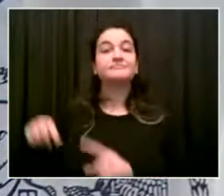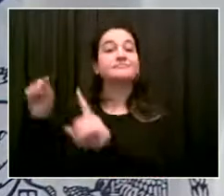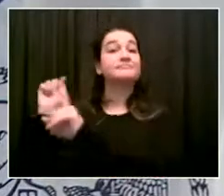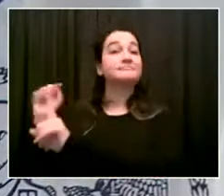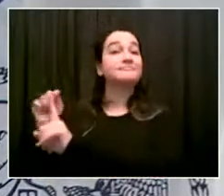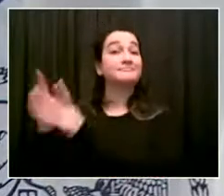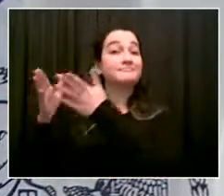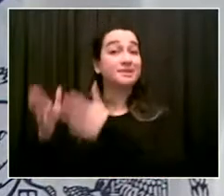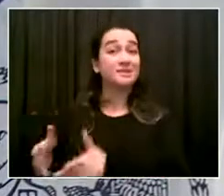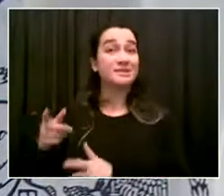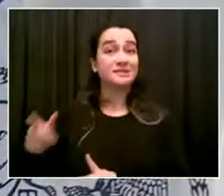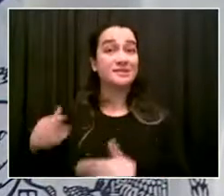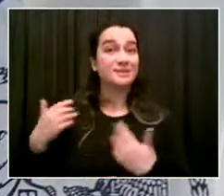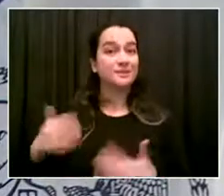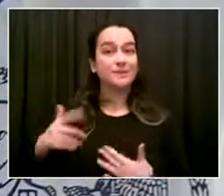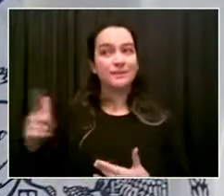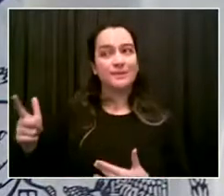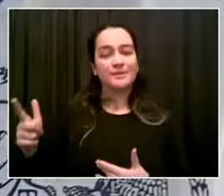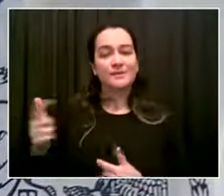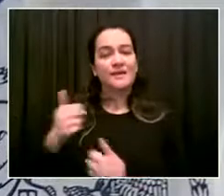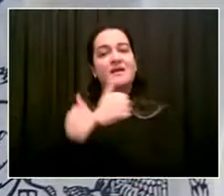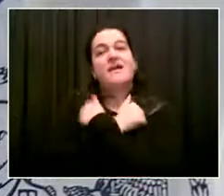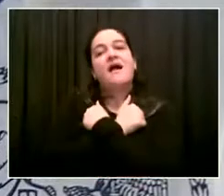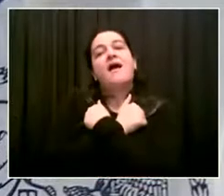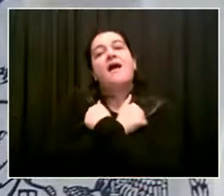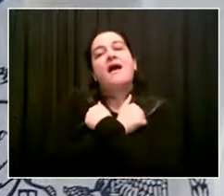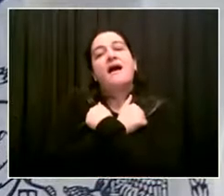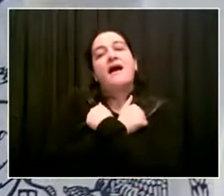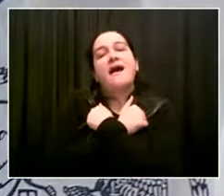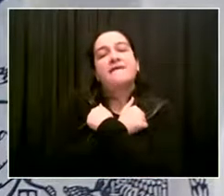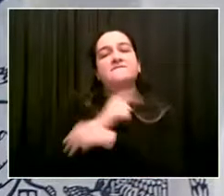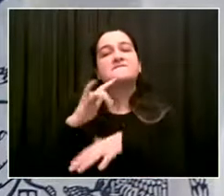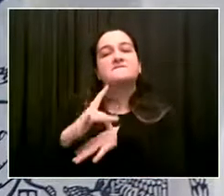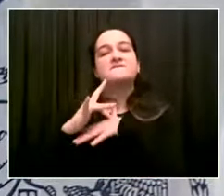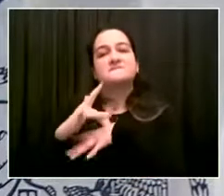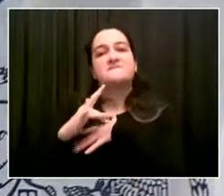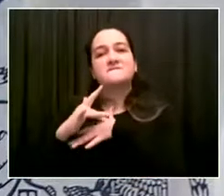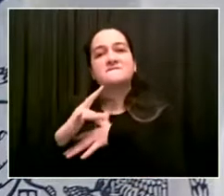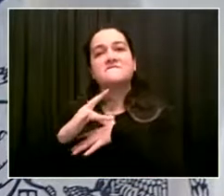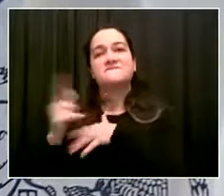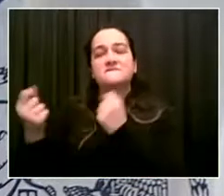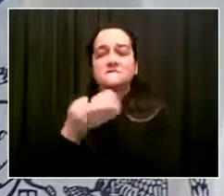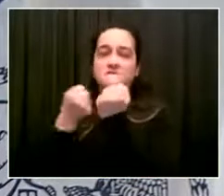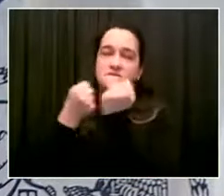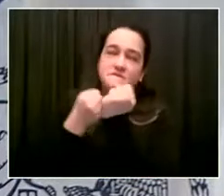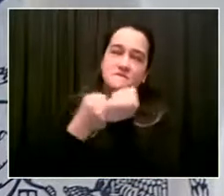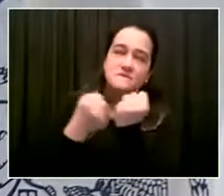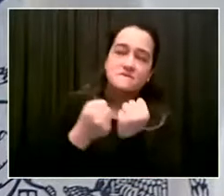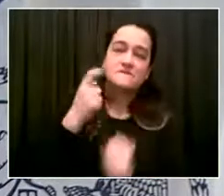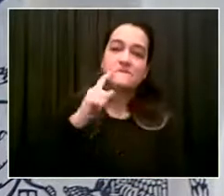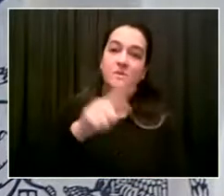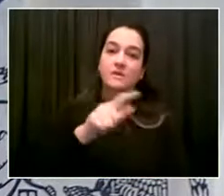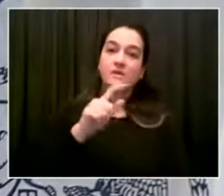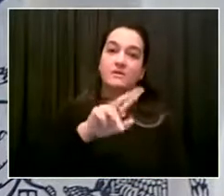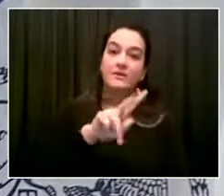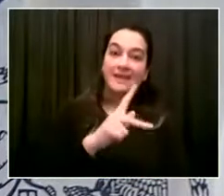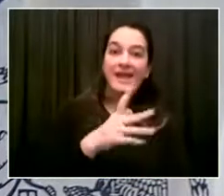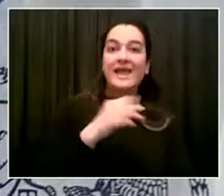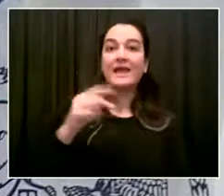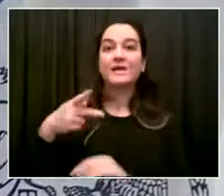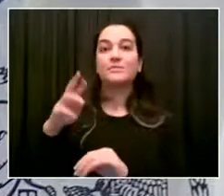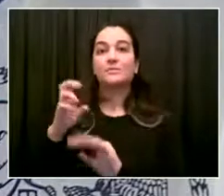in his district. I appreciate that. I appreciate that he has brought immense energy to bear and it's real interesting when